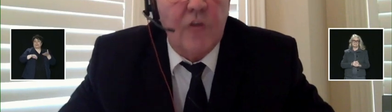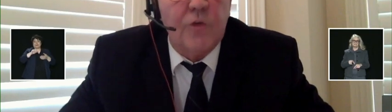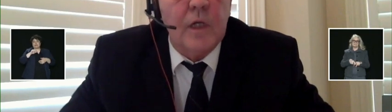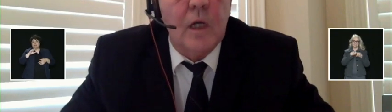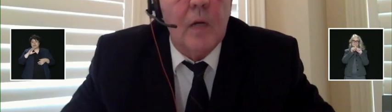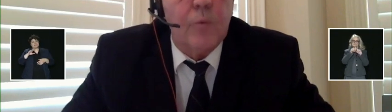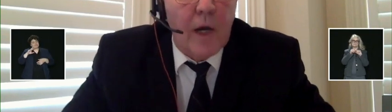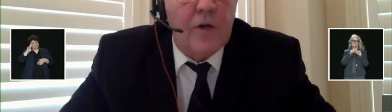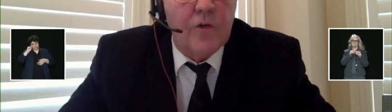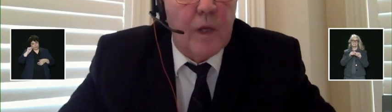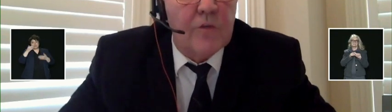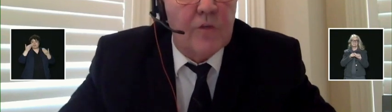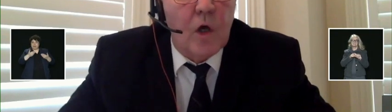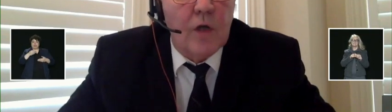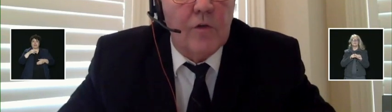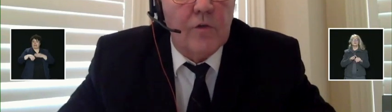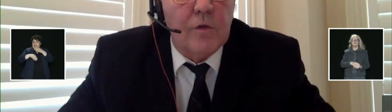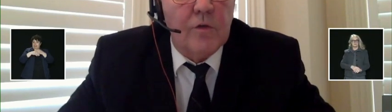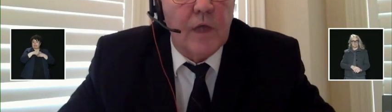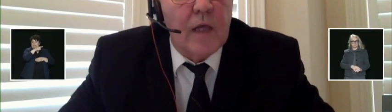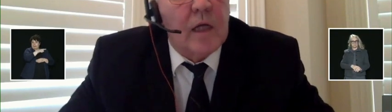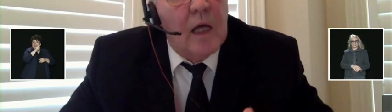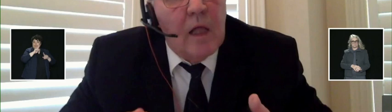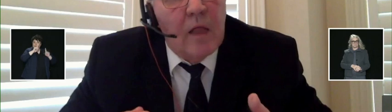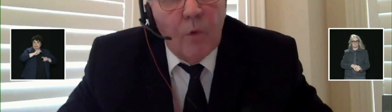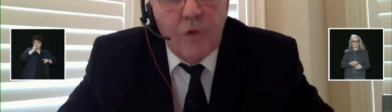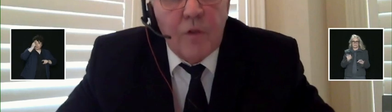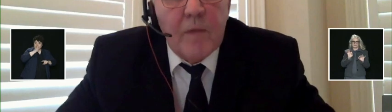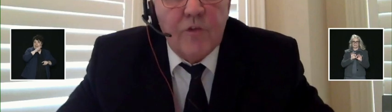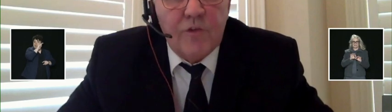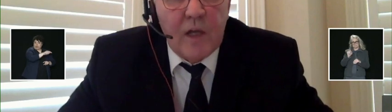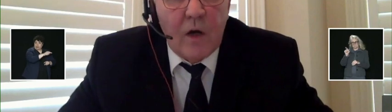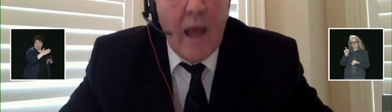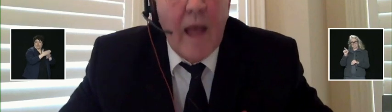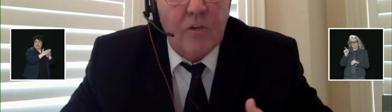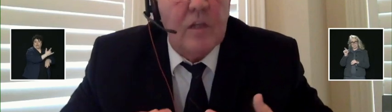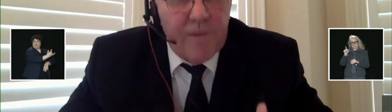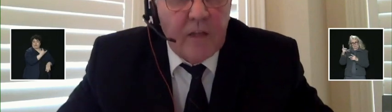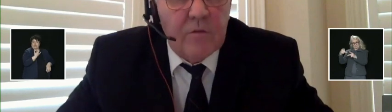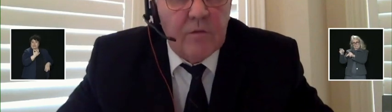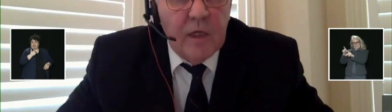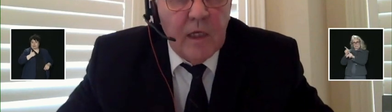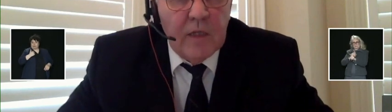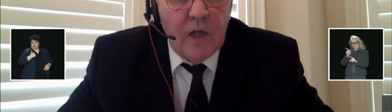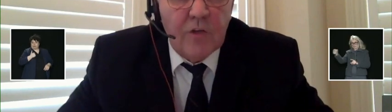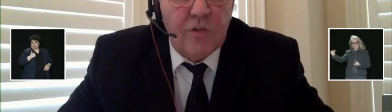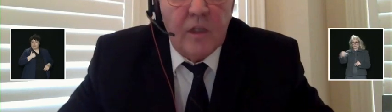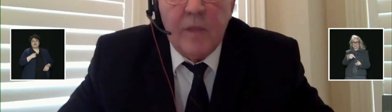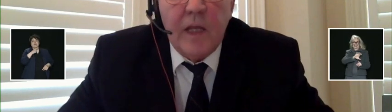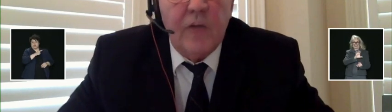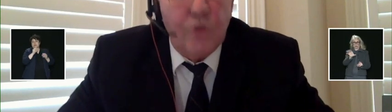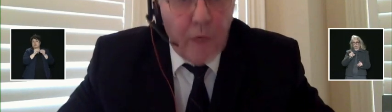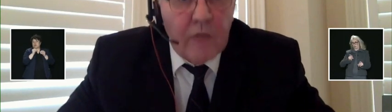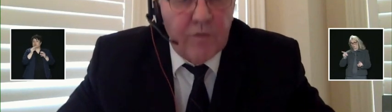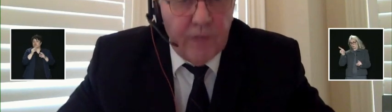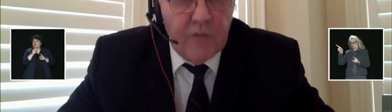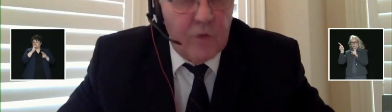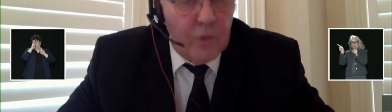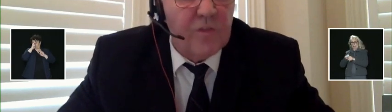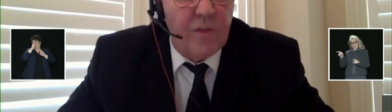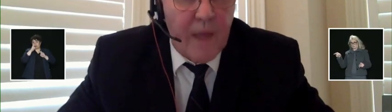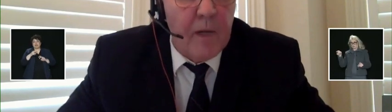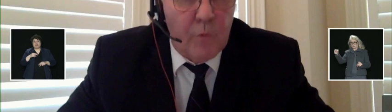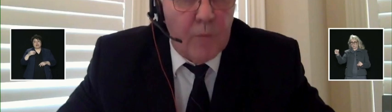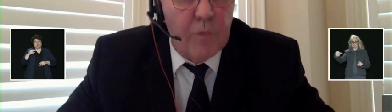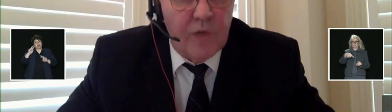obtain a test in that country prior to transiting on to Canada. Those are the measures that are actually effective in not just eliminating